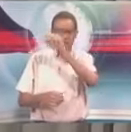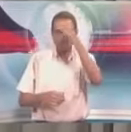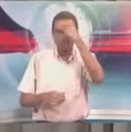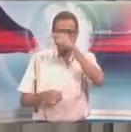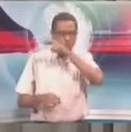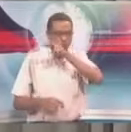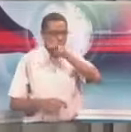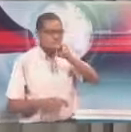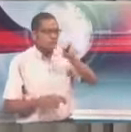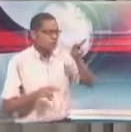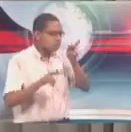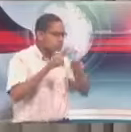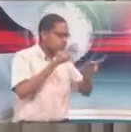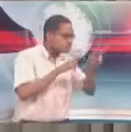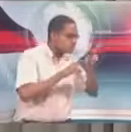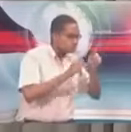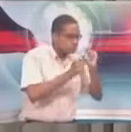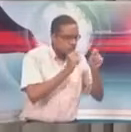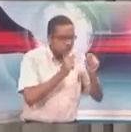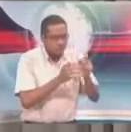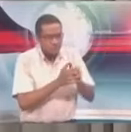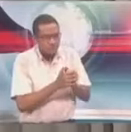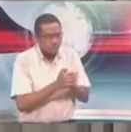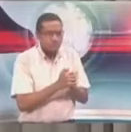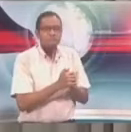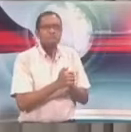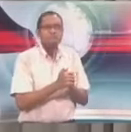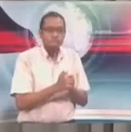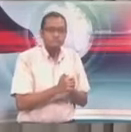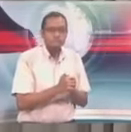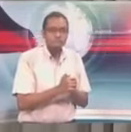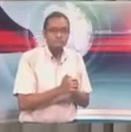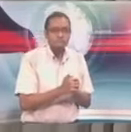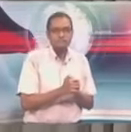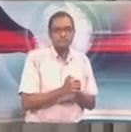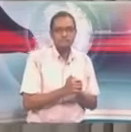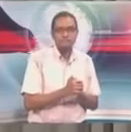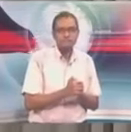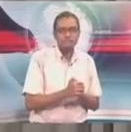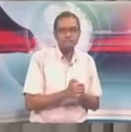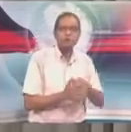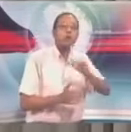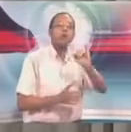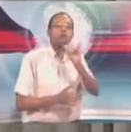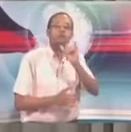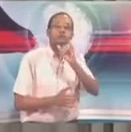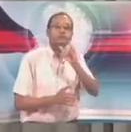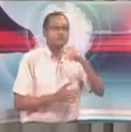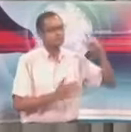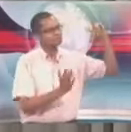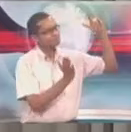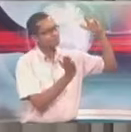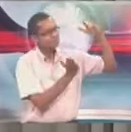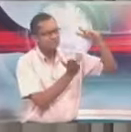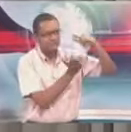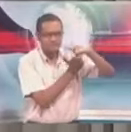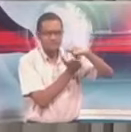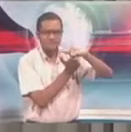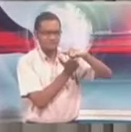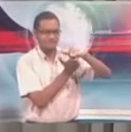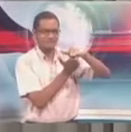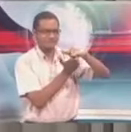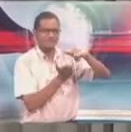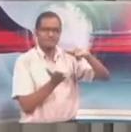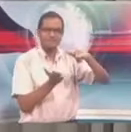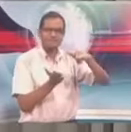an appearance of certain manifests to do with the plane. As I have stated very clearly, as the Minister of National Security,